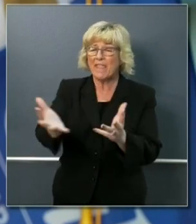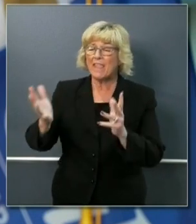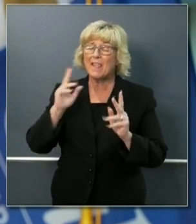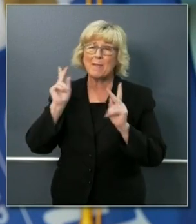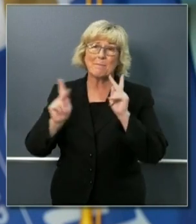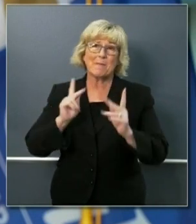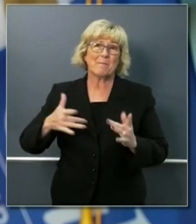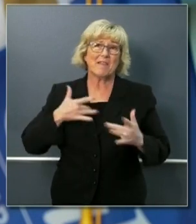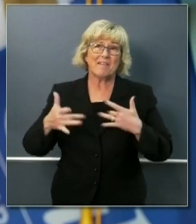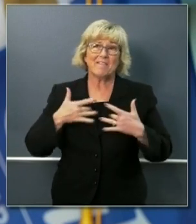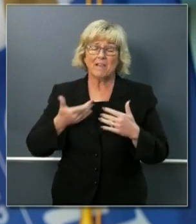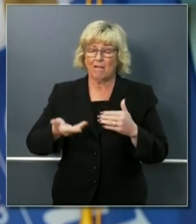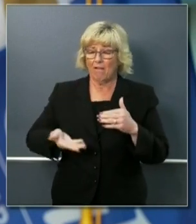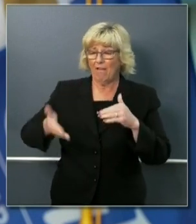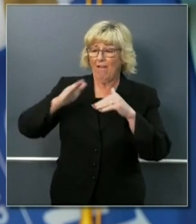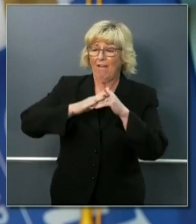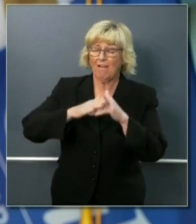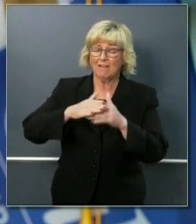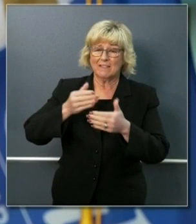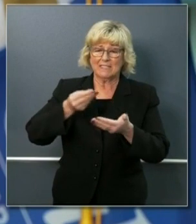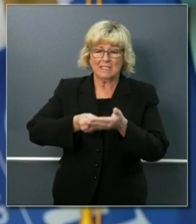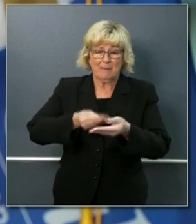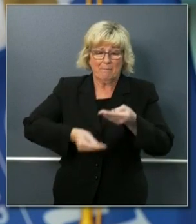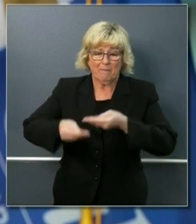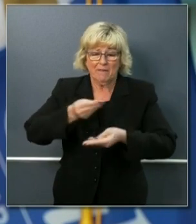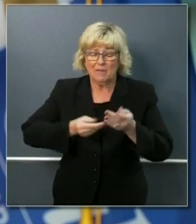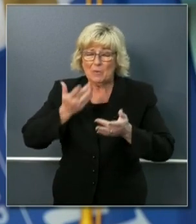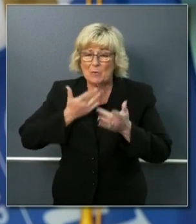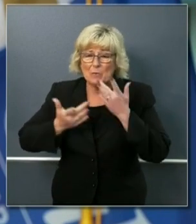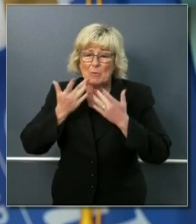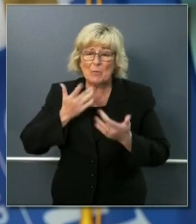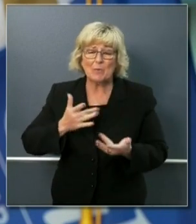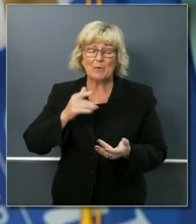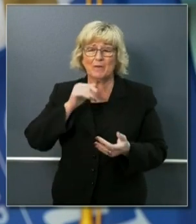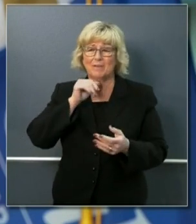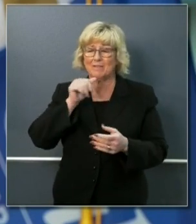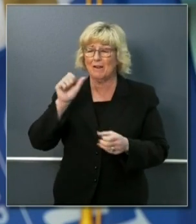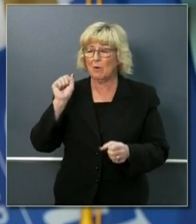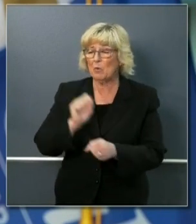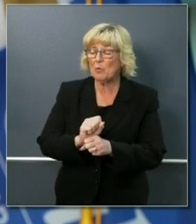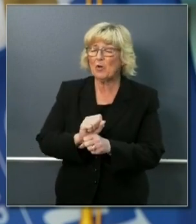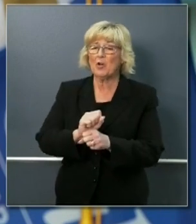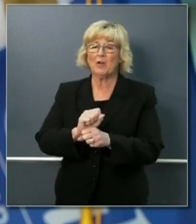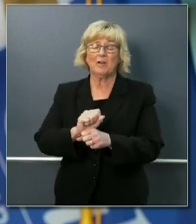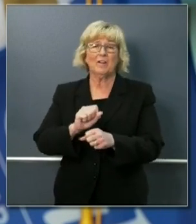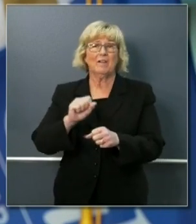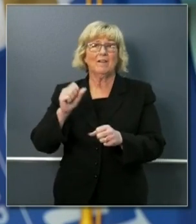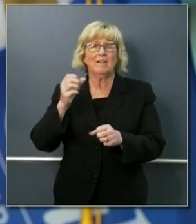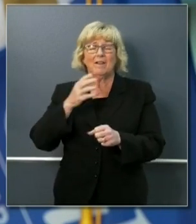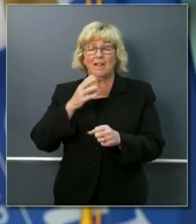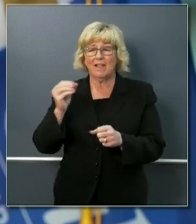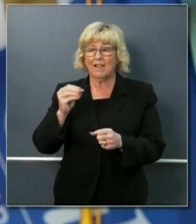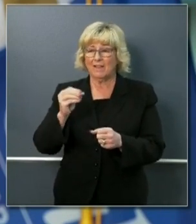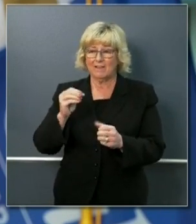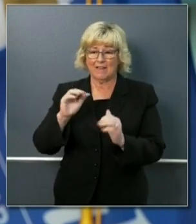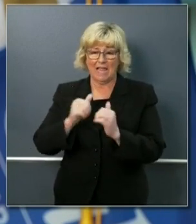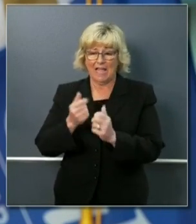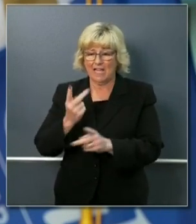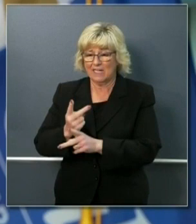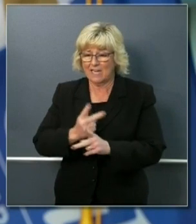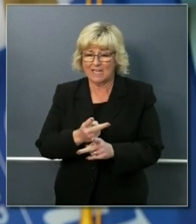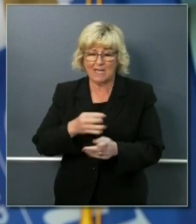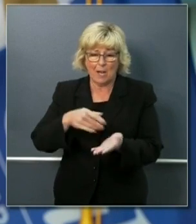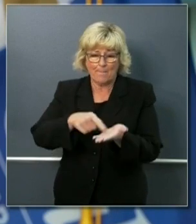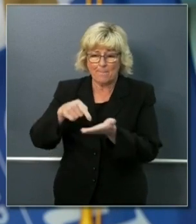compounded by the economic distress due to lost wages employment and financial assets plus